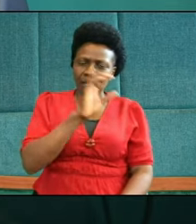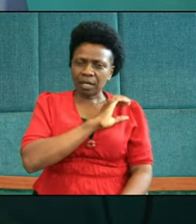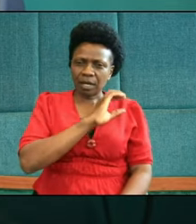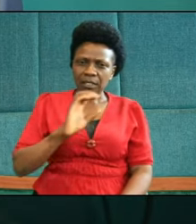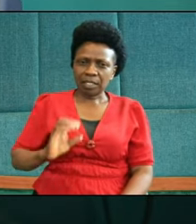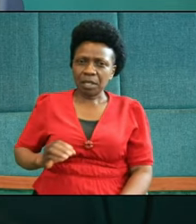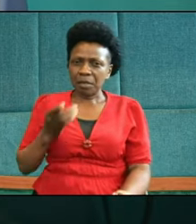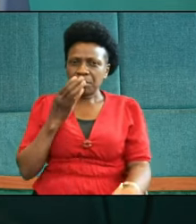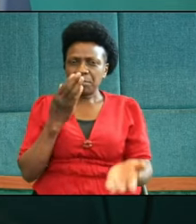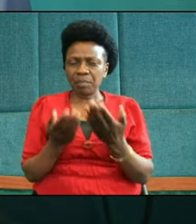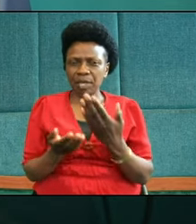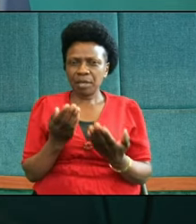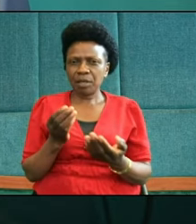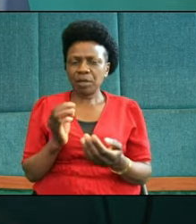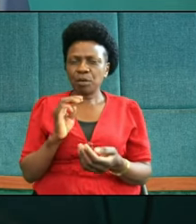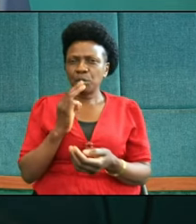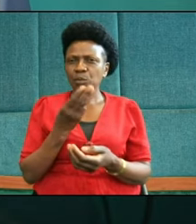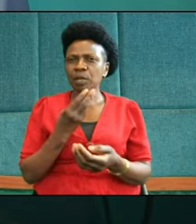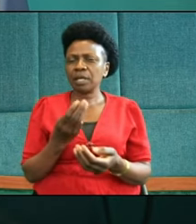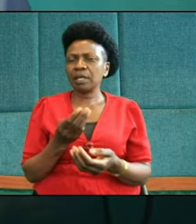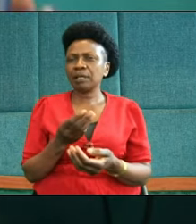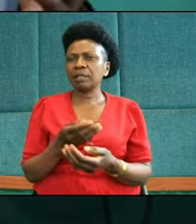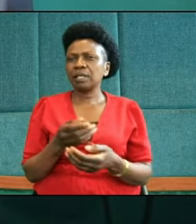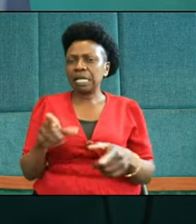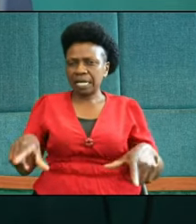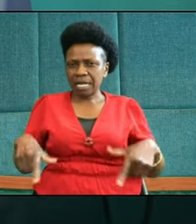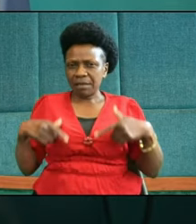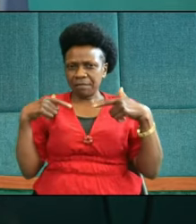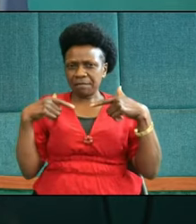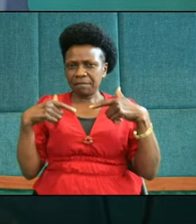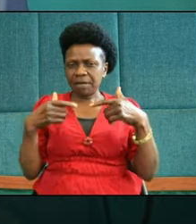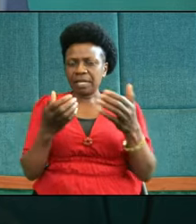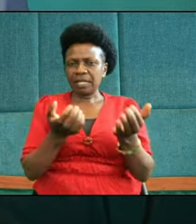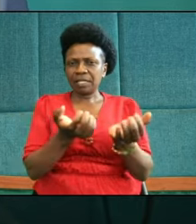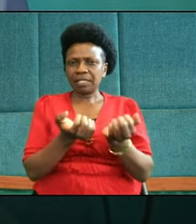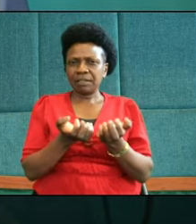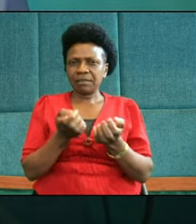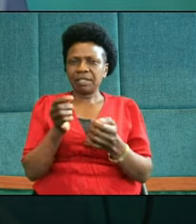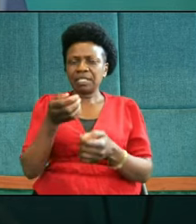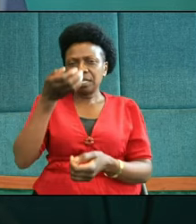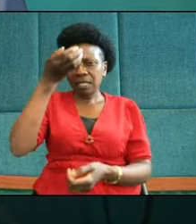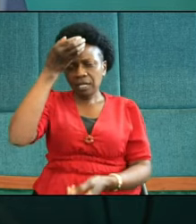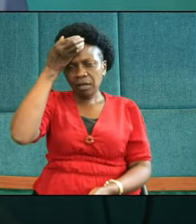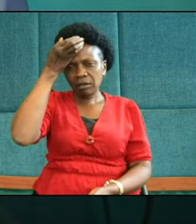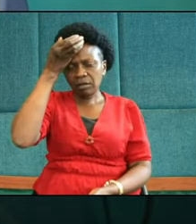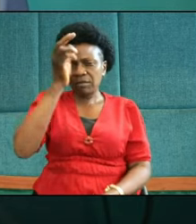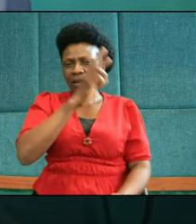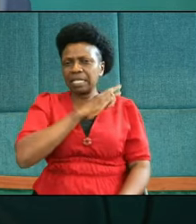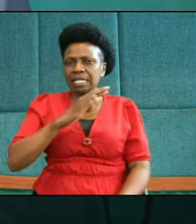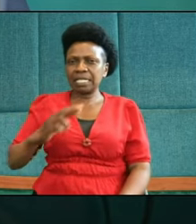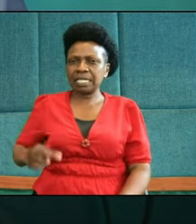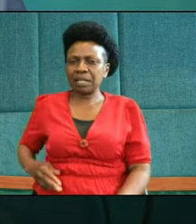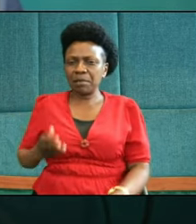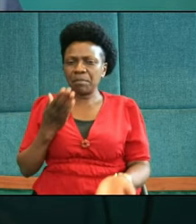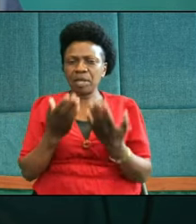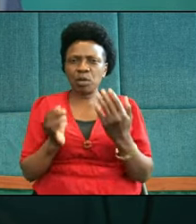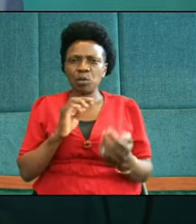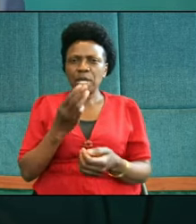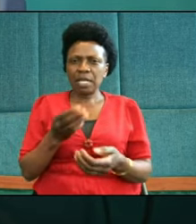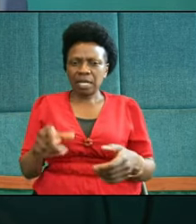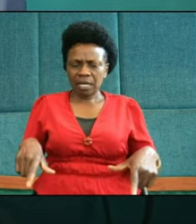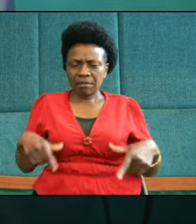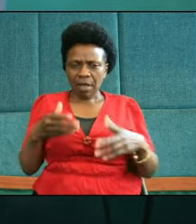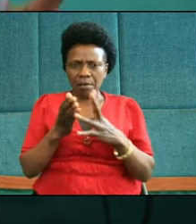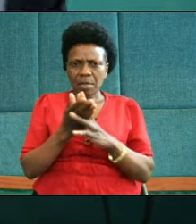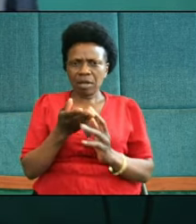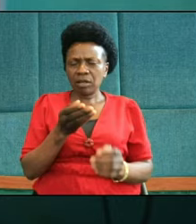be among the saints. May we receive this crown of life. May we be among